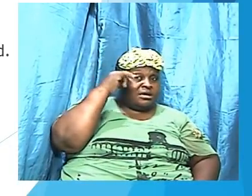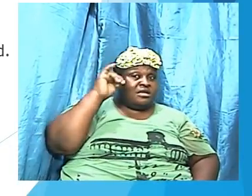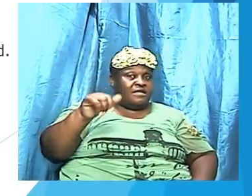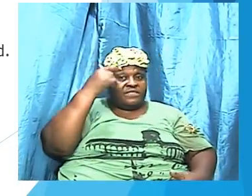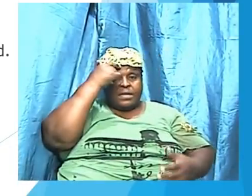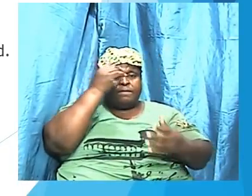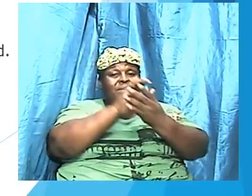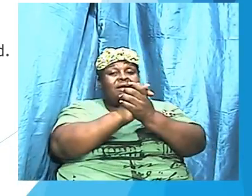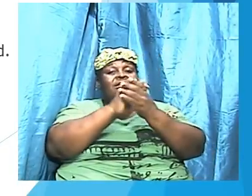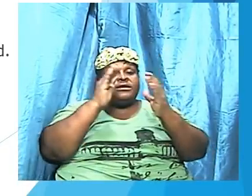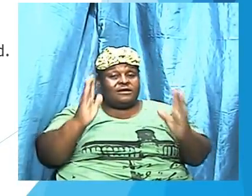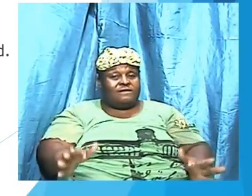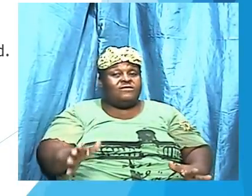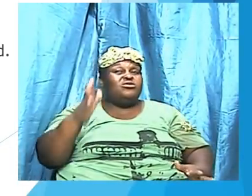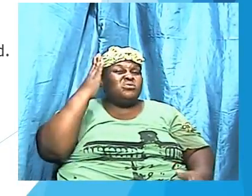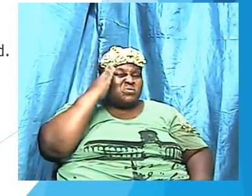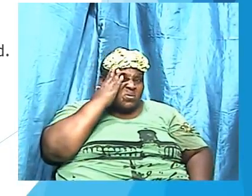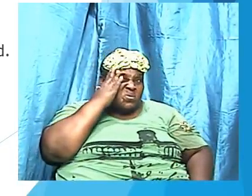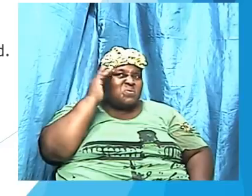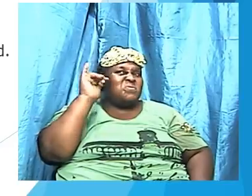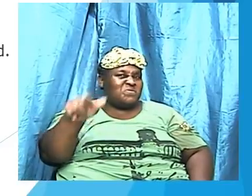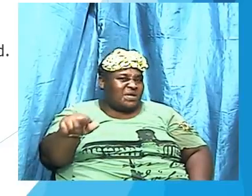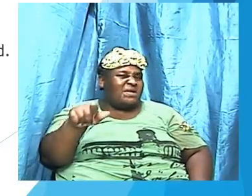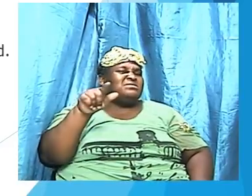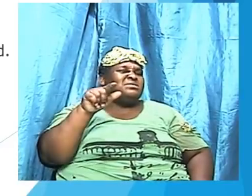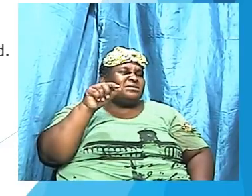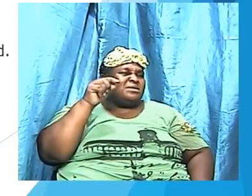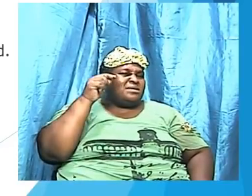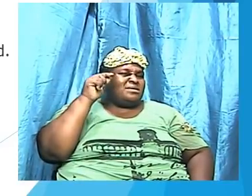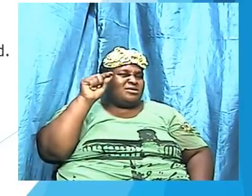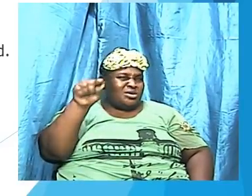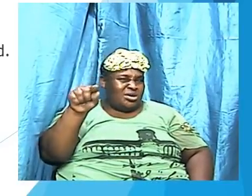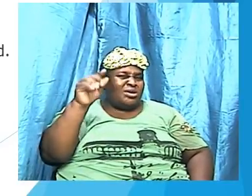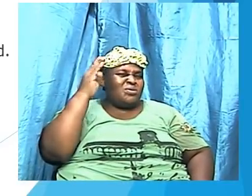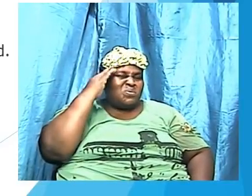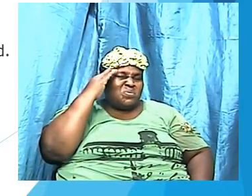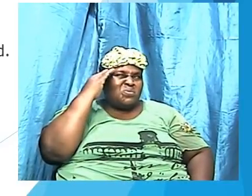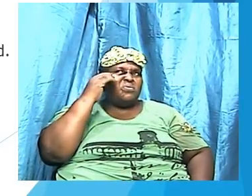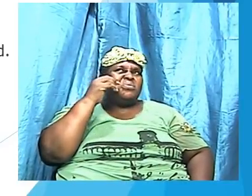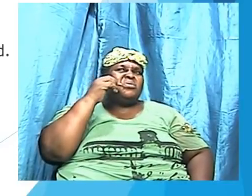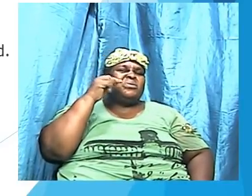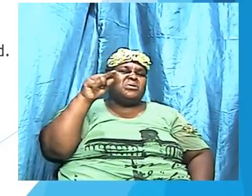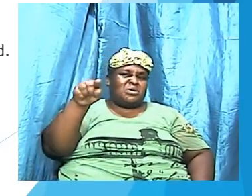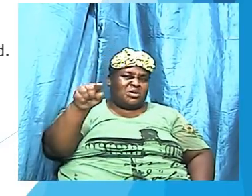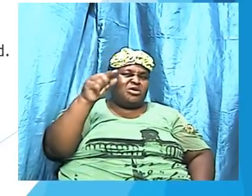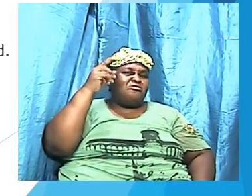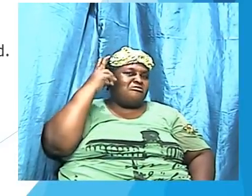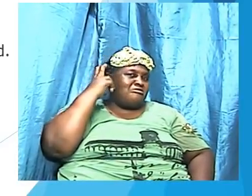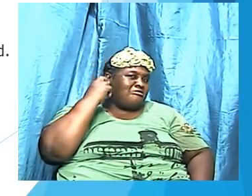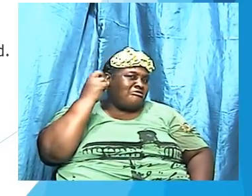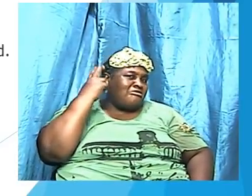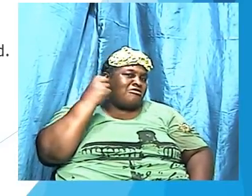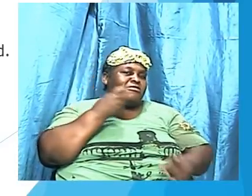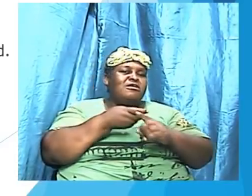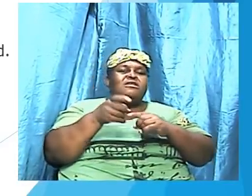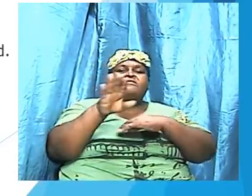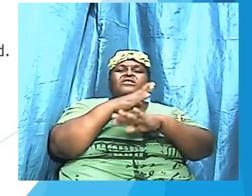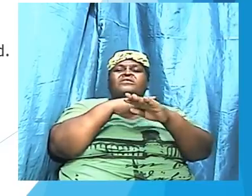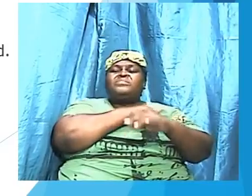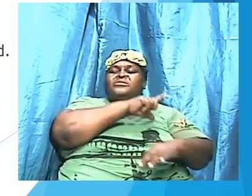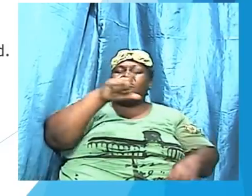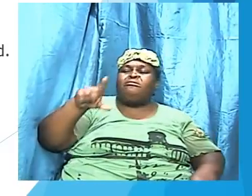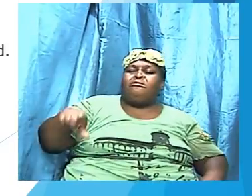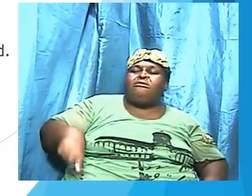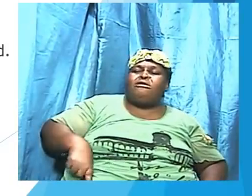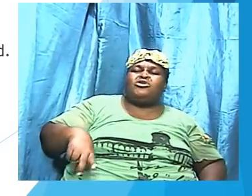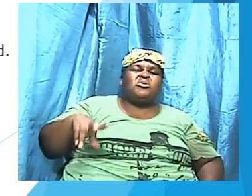that he knows that he has heard from the Lord. There is absolutely no doubt